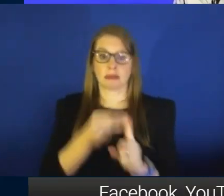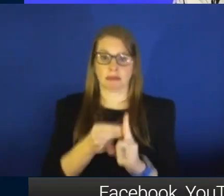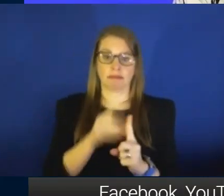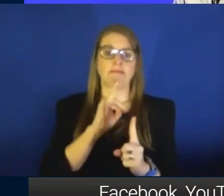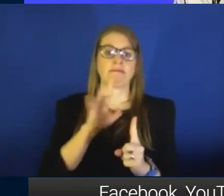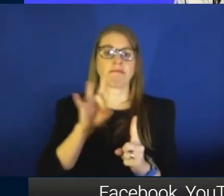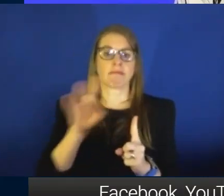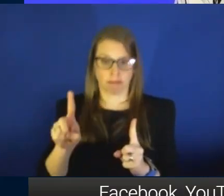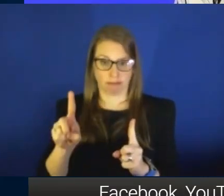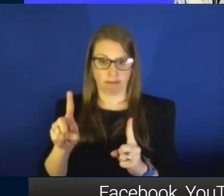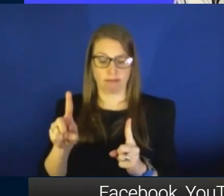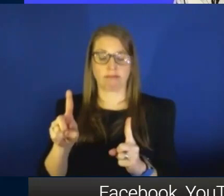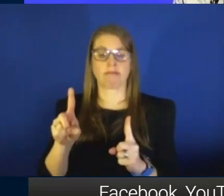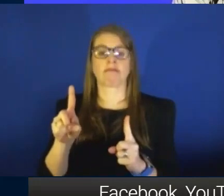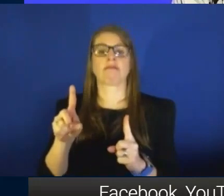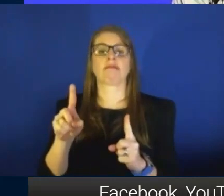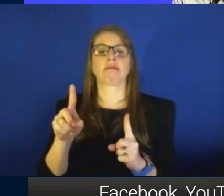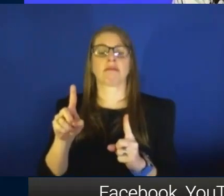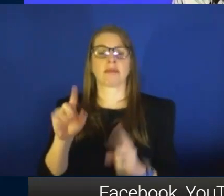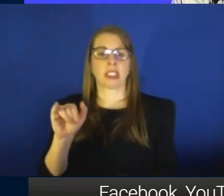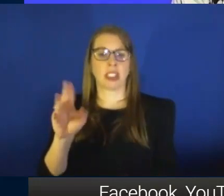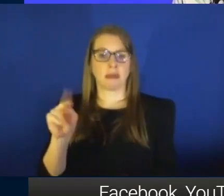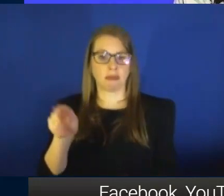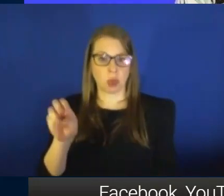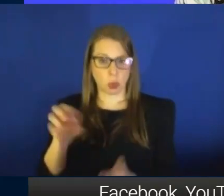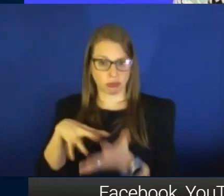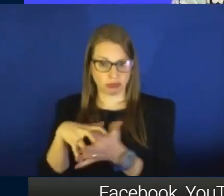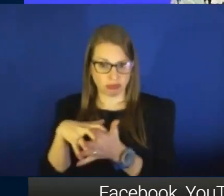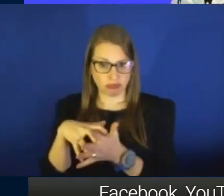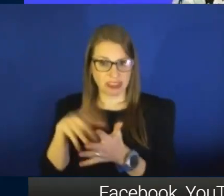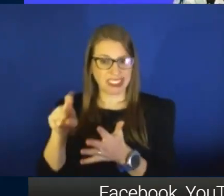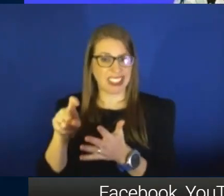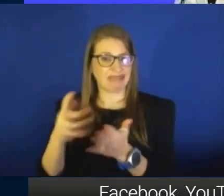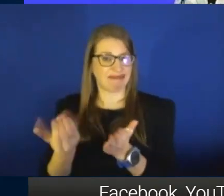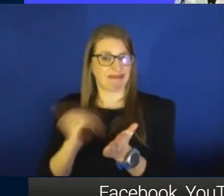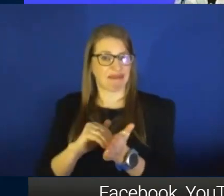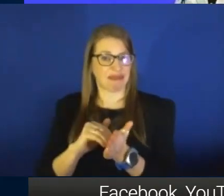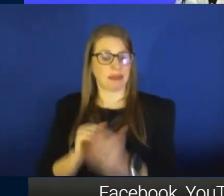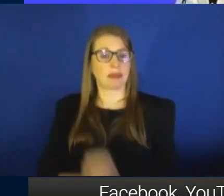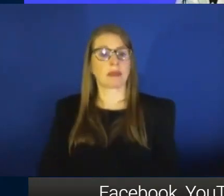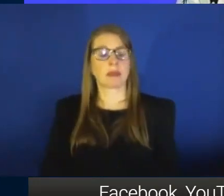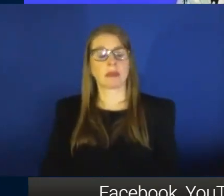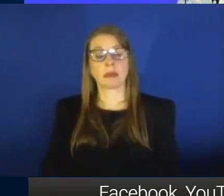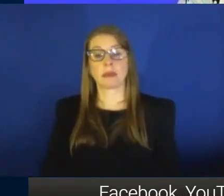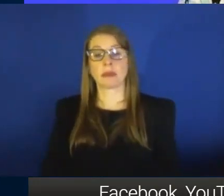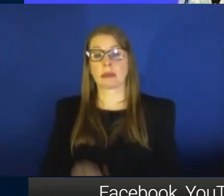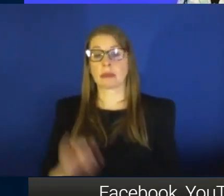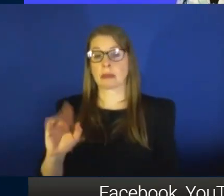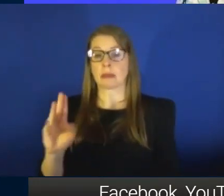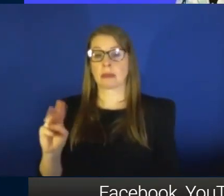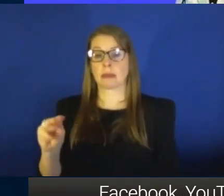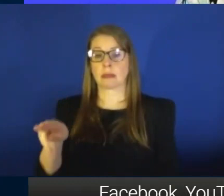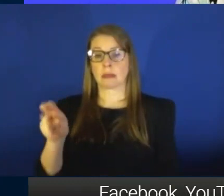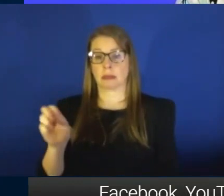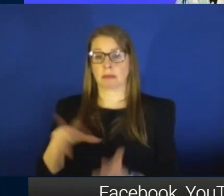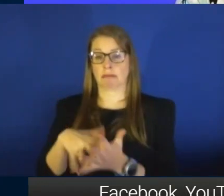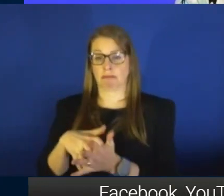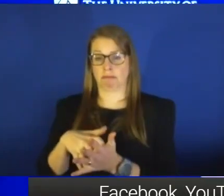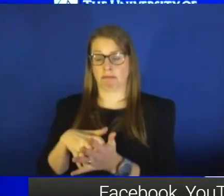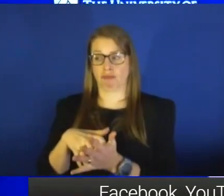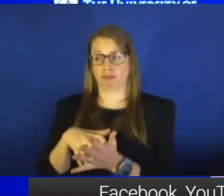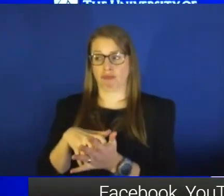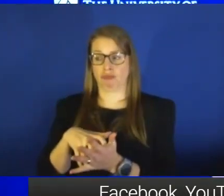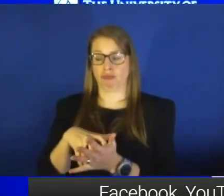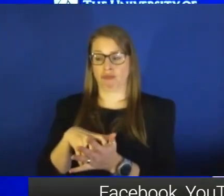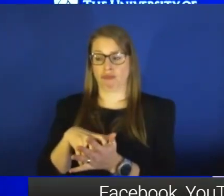immune-compromised. Does she need another one? Yeah, I mean, if you're telling me immune-compromised, that does put my mind and you